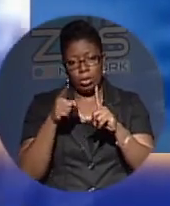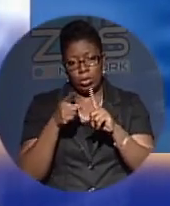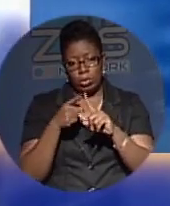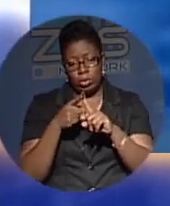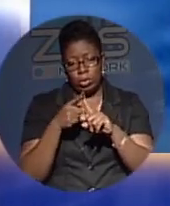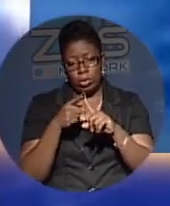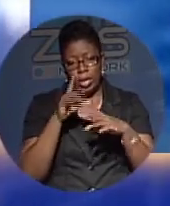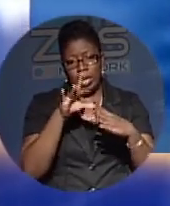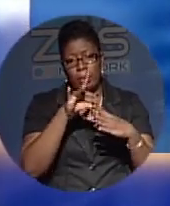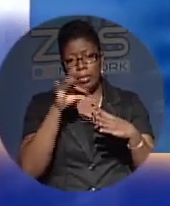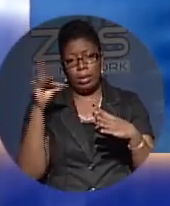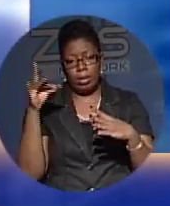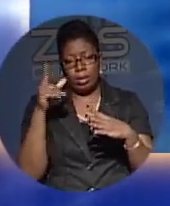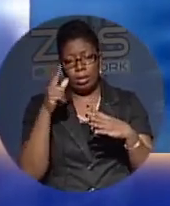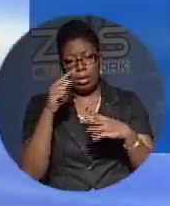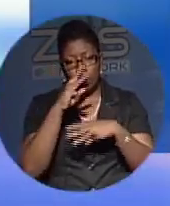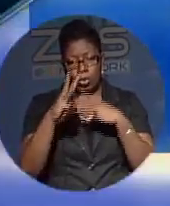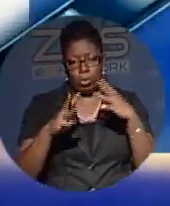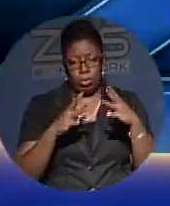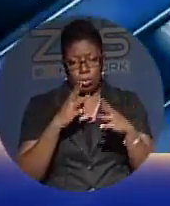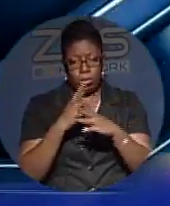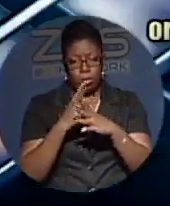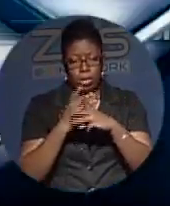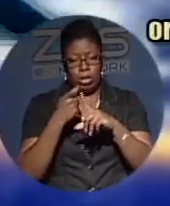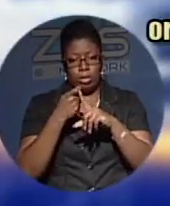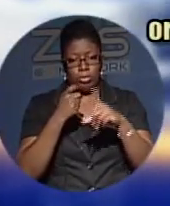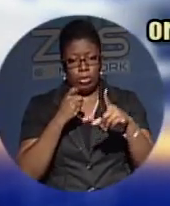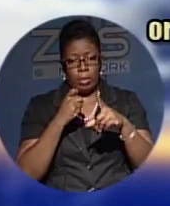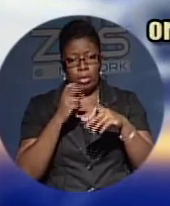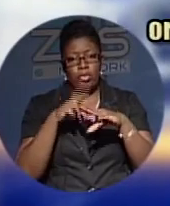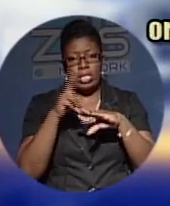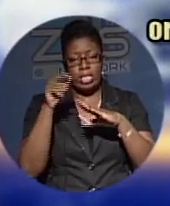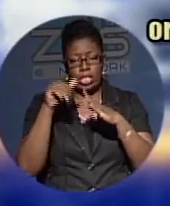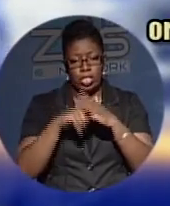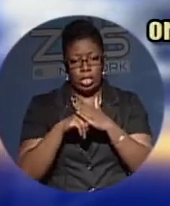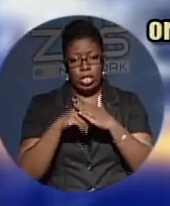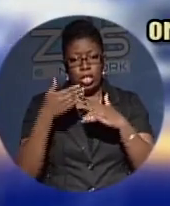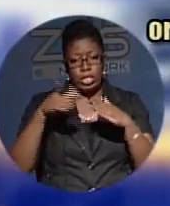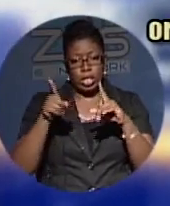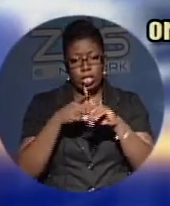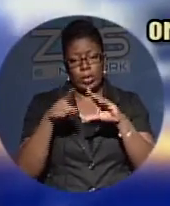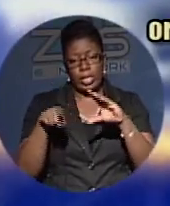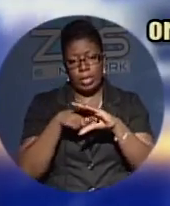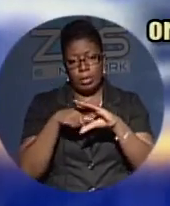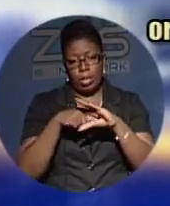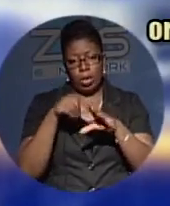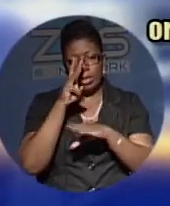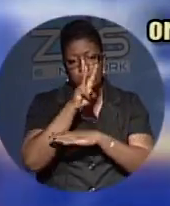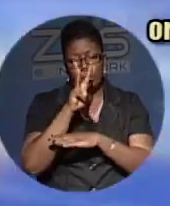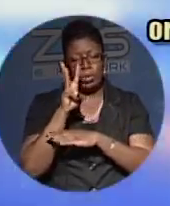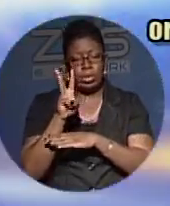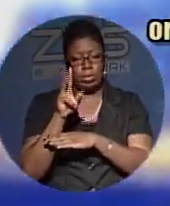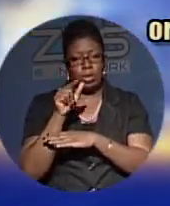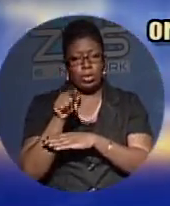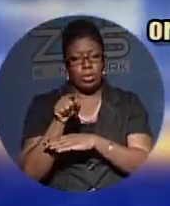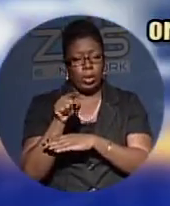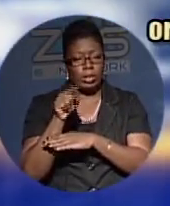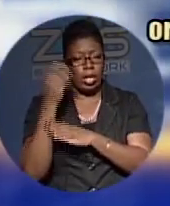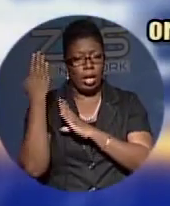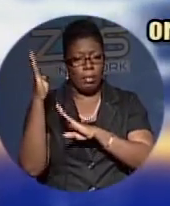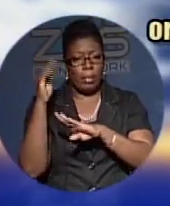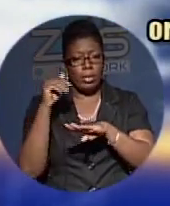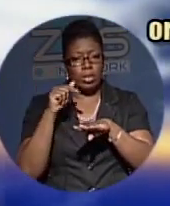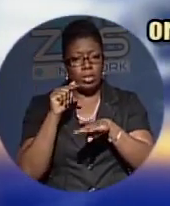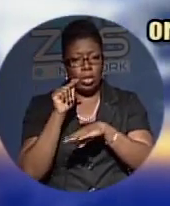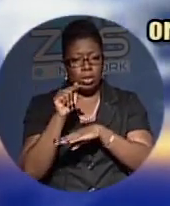economy from the grips of the worst recession in a century. Remember, you can send us an email or join us on www.ZNSBahamas